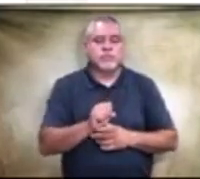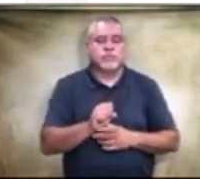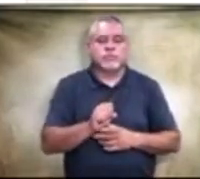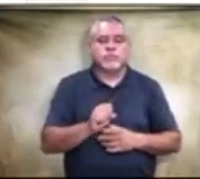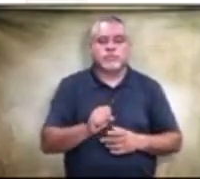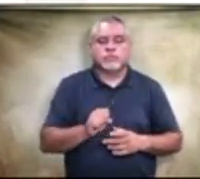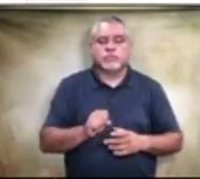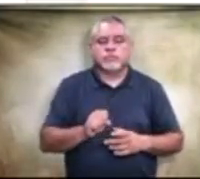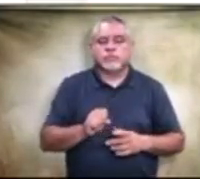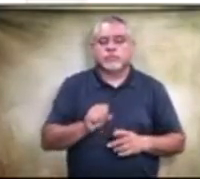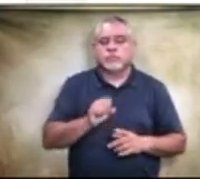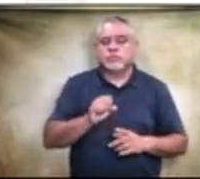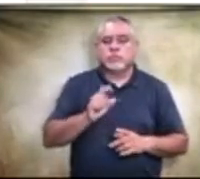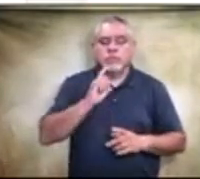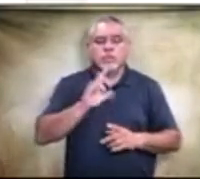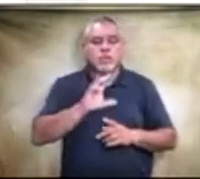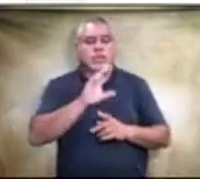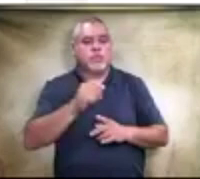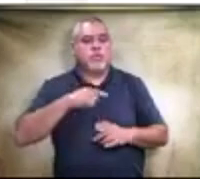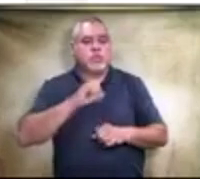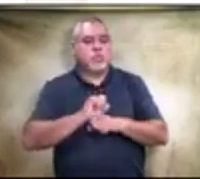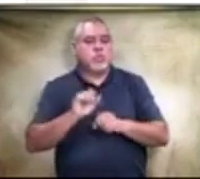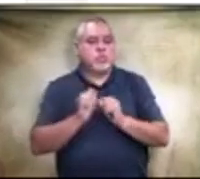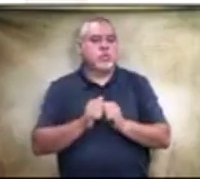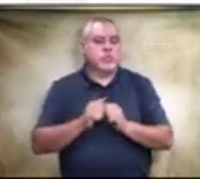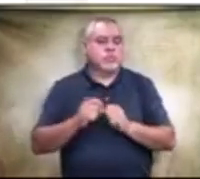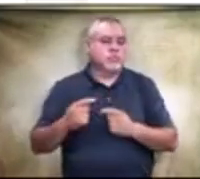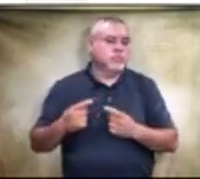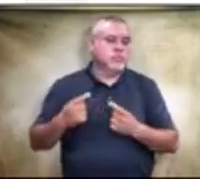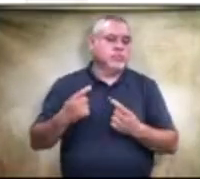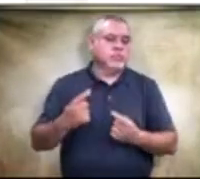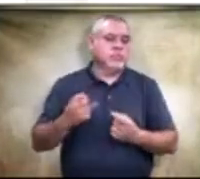And it's a company we've worked with for years.